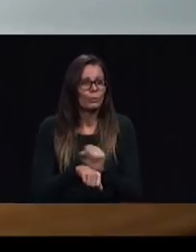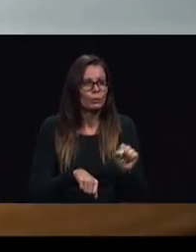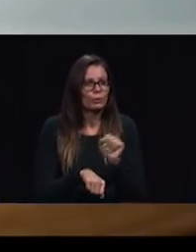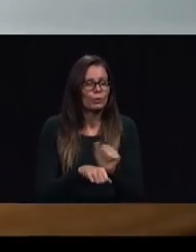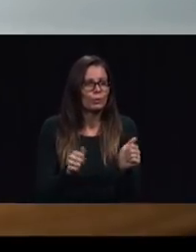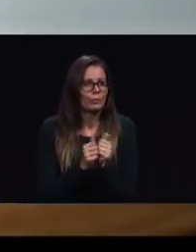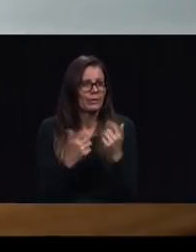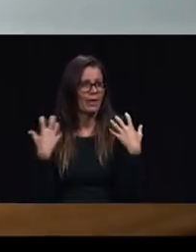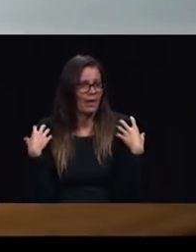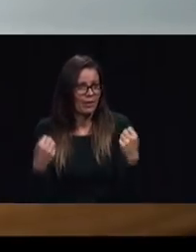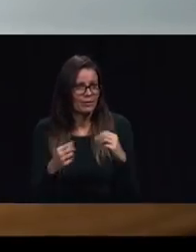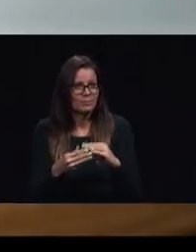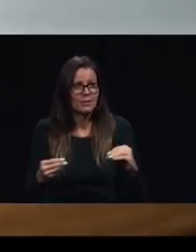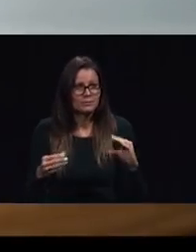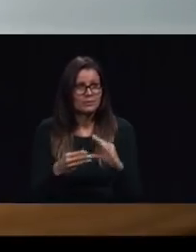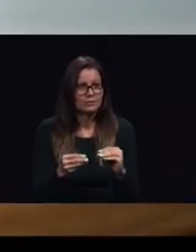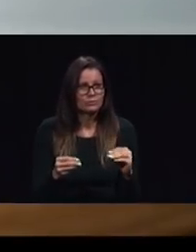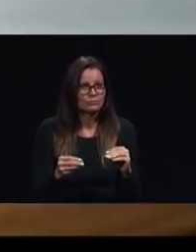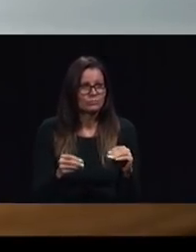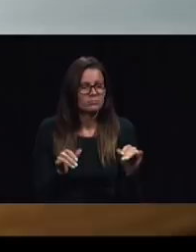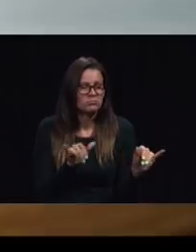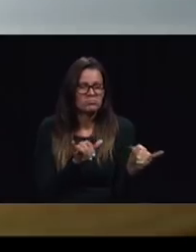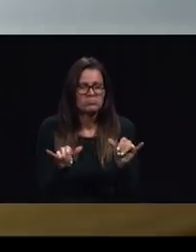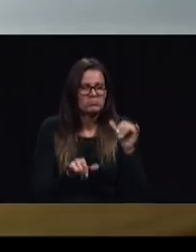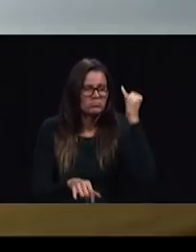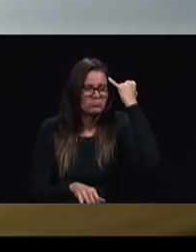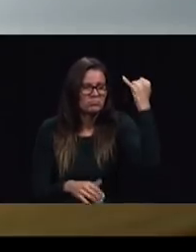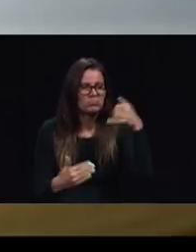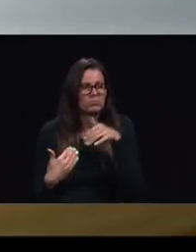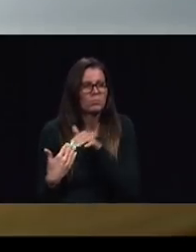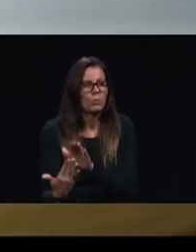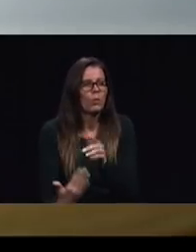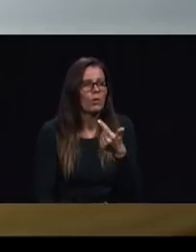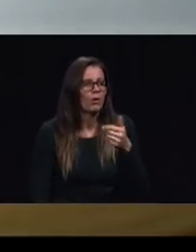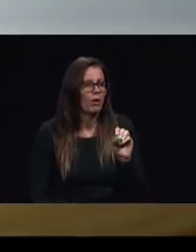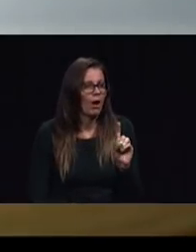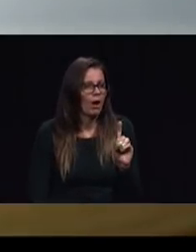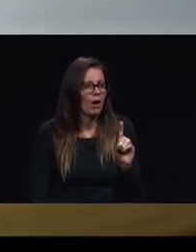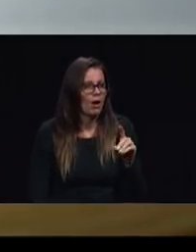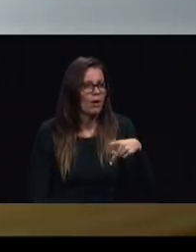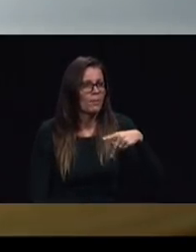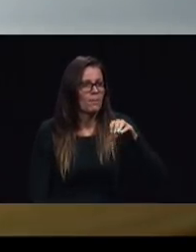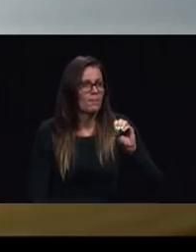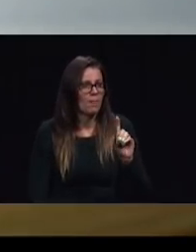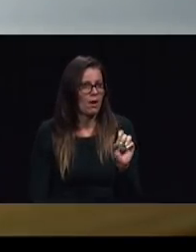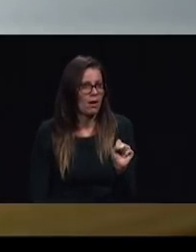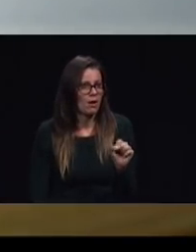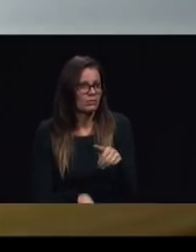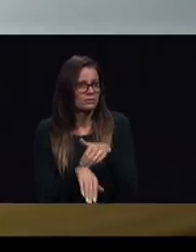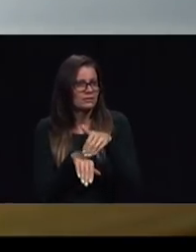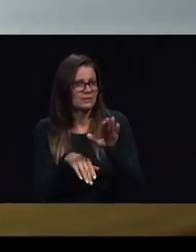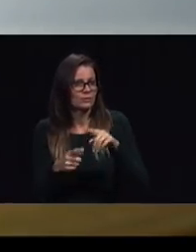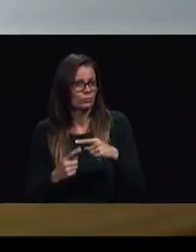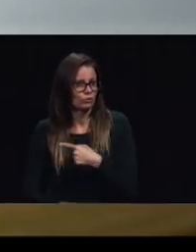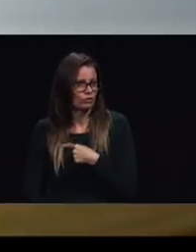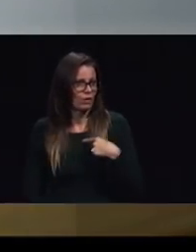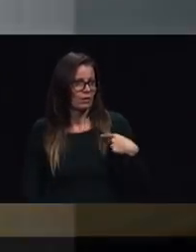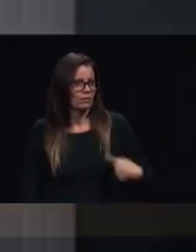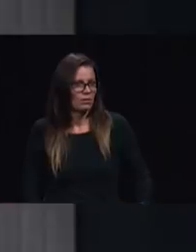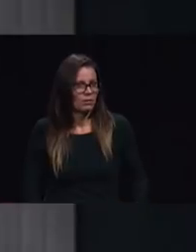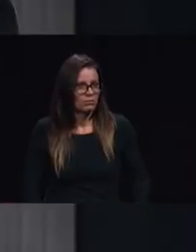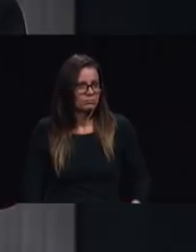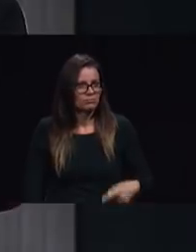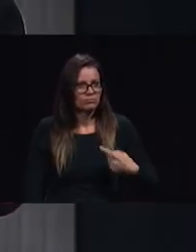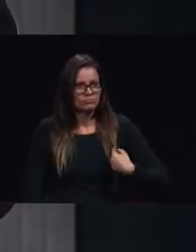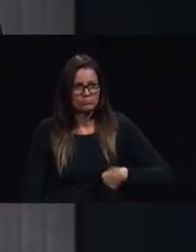with AWR God Pods in China folks the sky is no longer the limit now